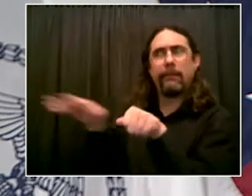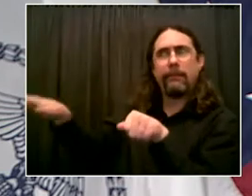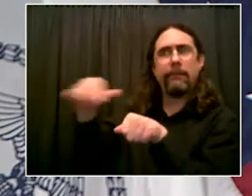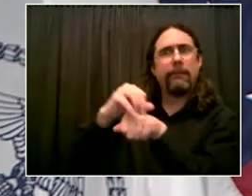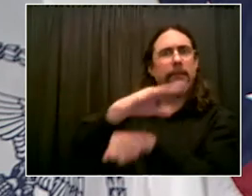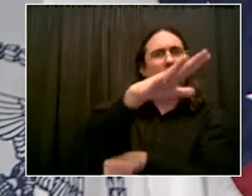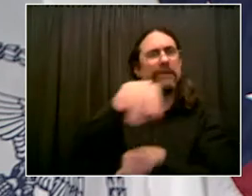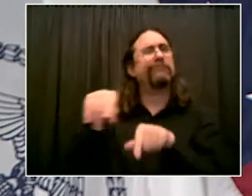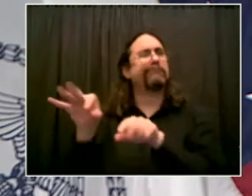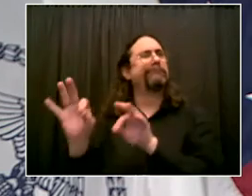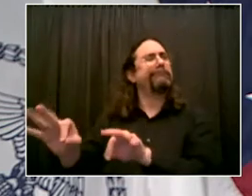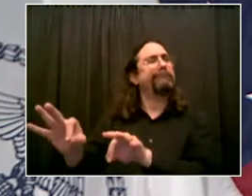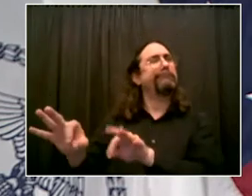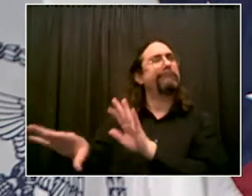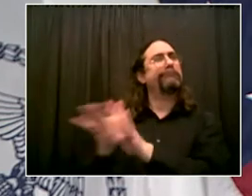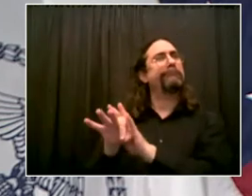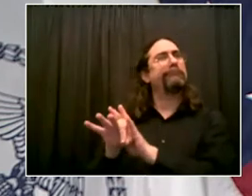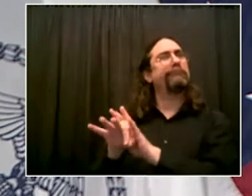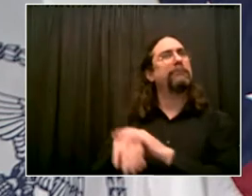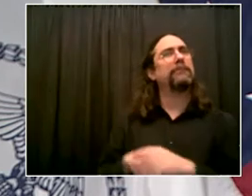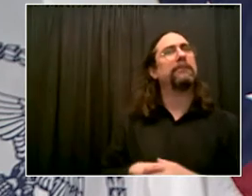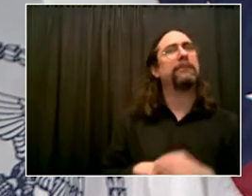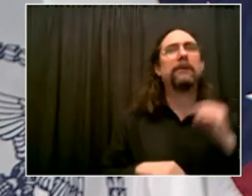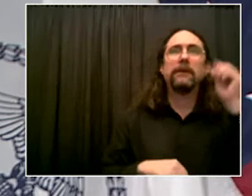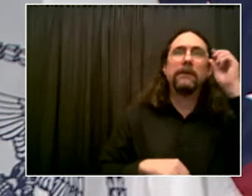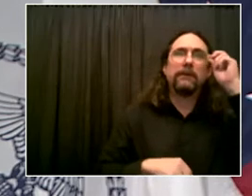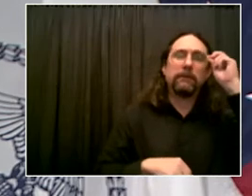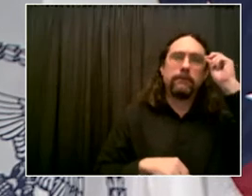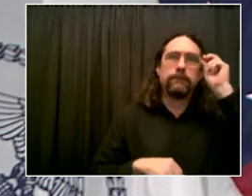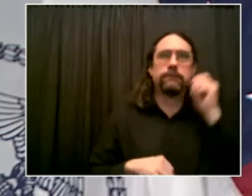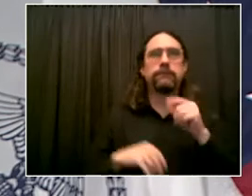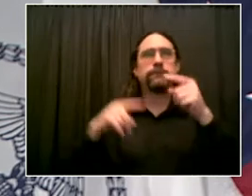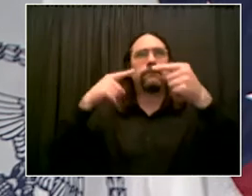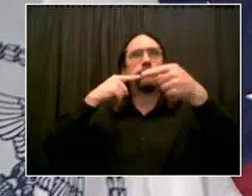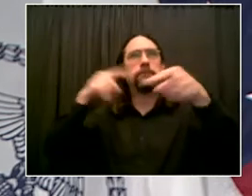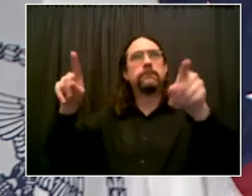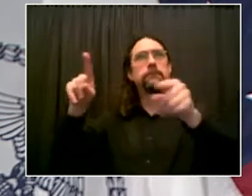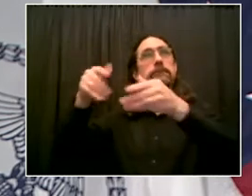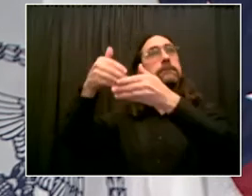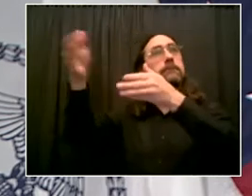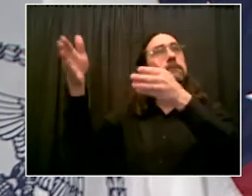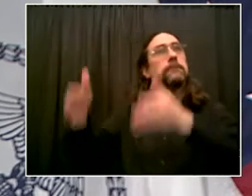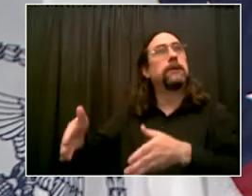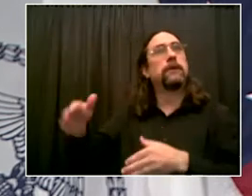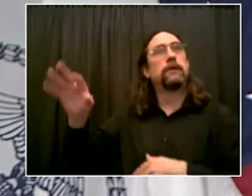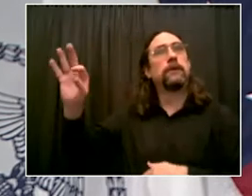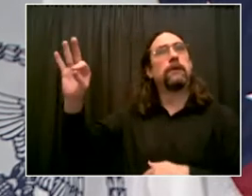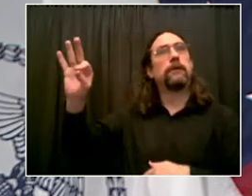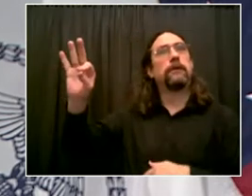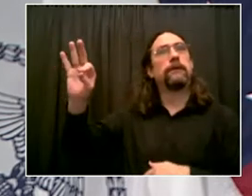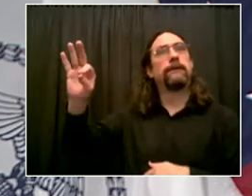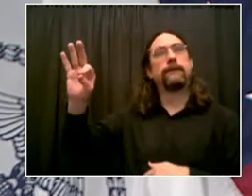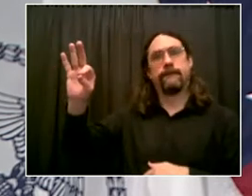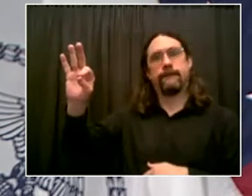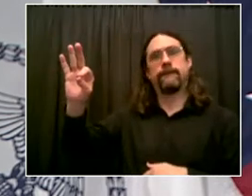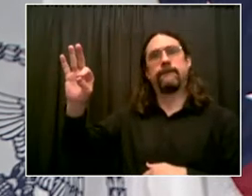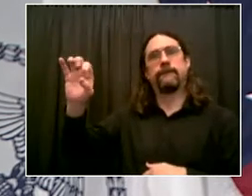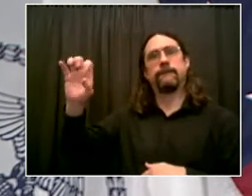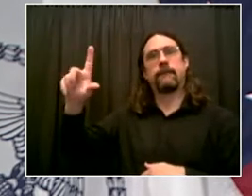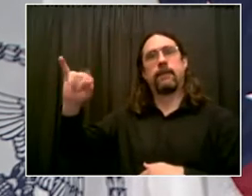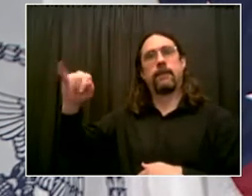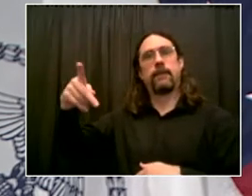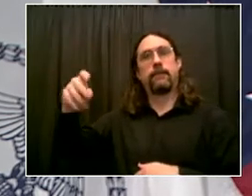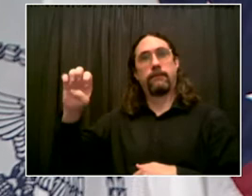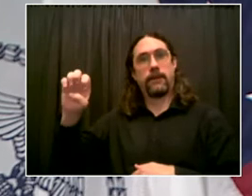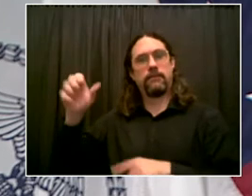Hi, Mr. Mayor. Good morning. Good morning, Felipe. How are you? Fine. Thank you. Our network is from Brazil.